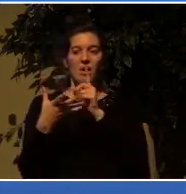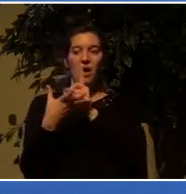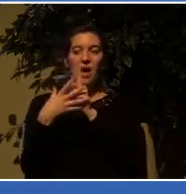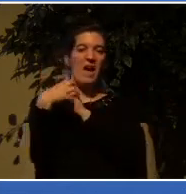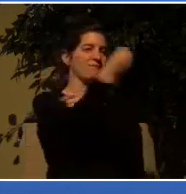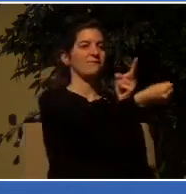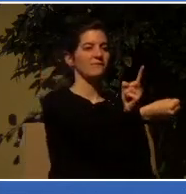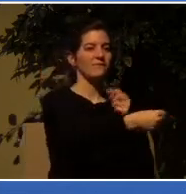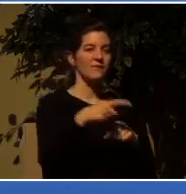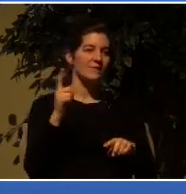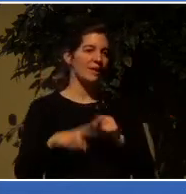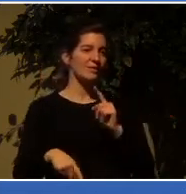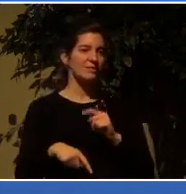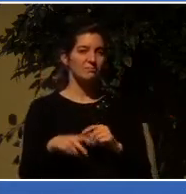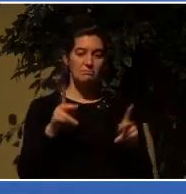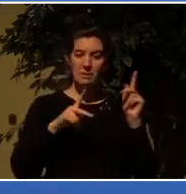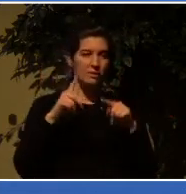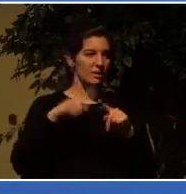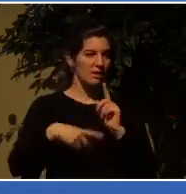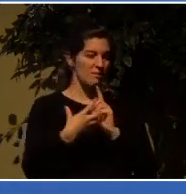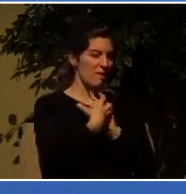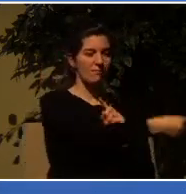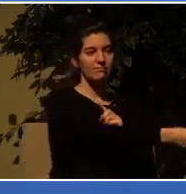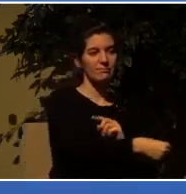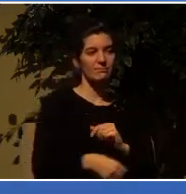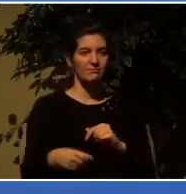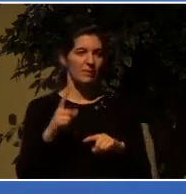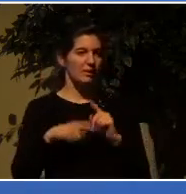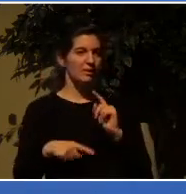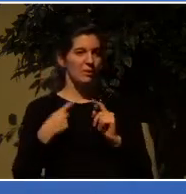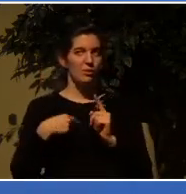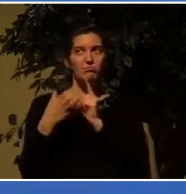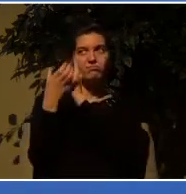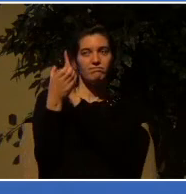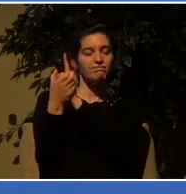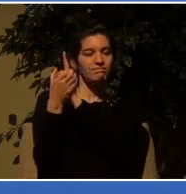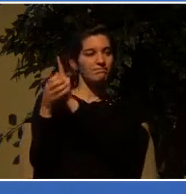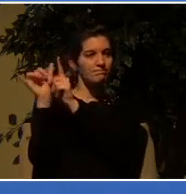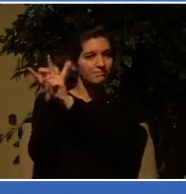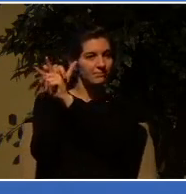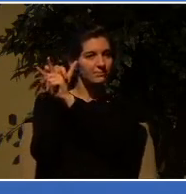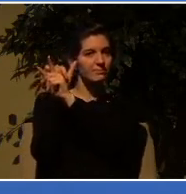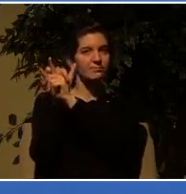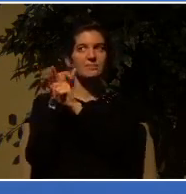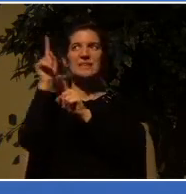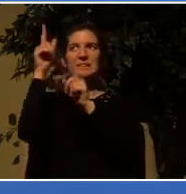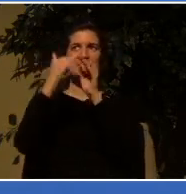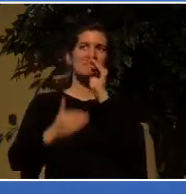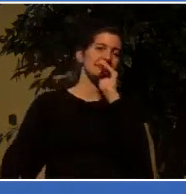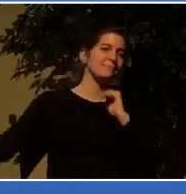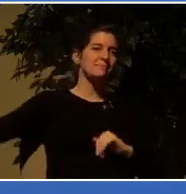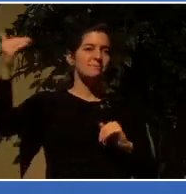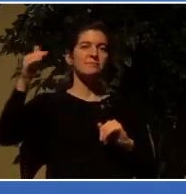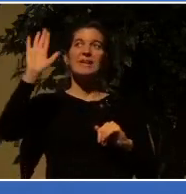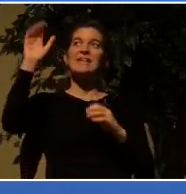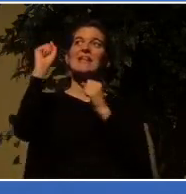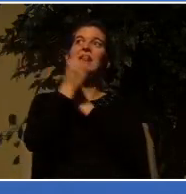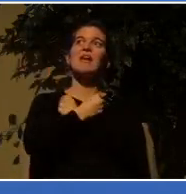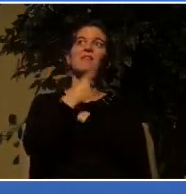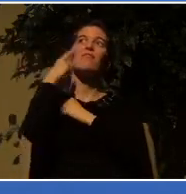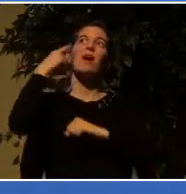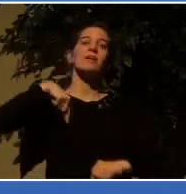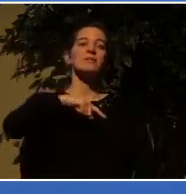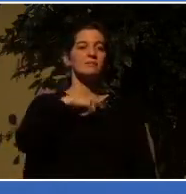cannot pluck us out of his hand. He's simply bigger than everybody and he loves us with a love that is everlasting.